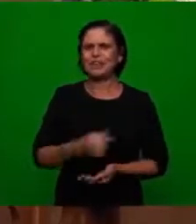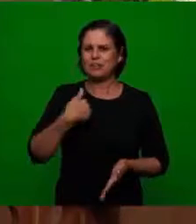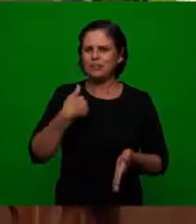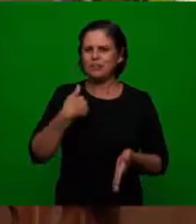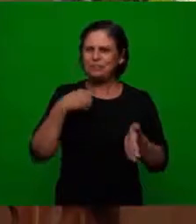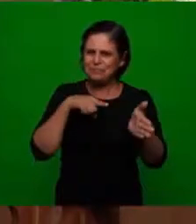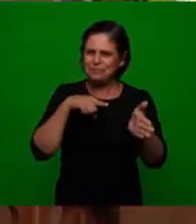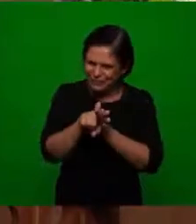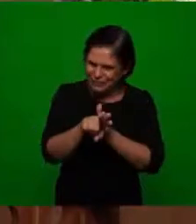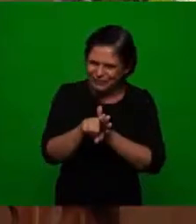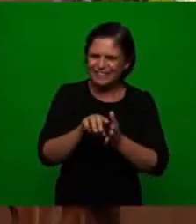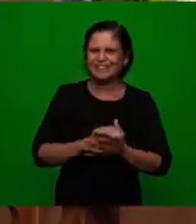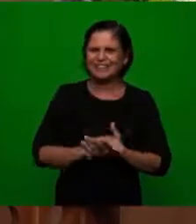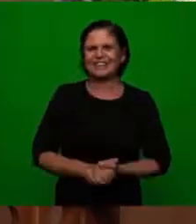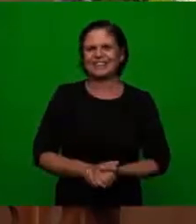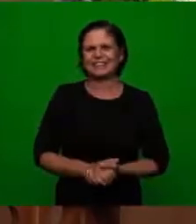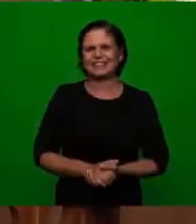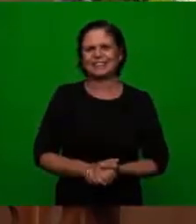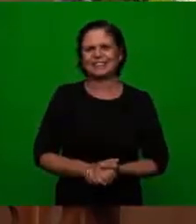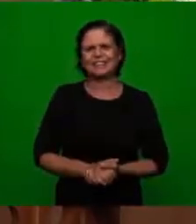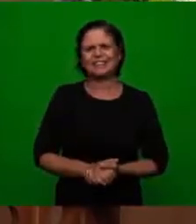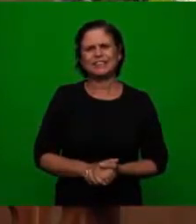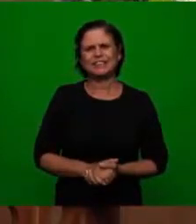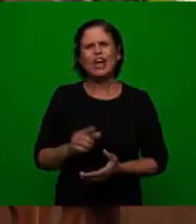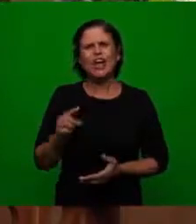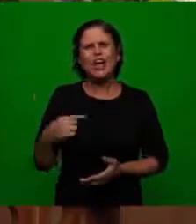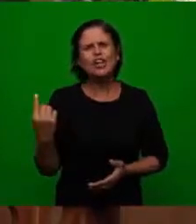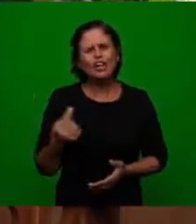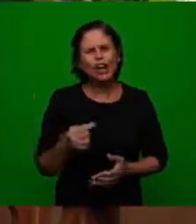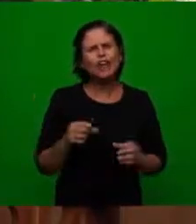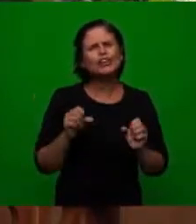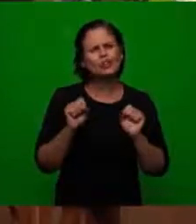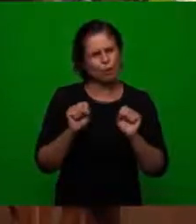I'm going to ask the following question can we